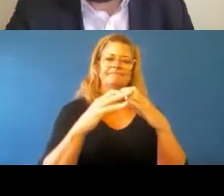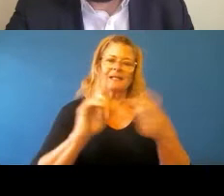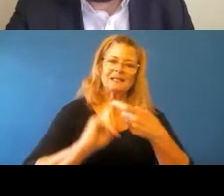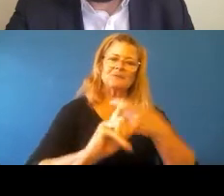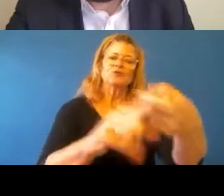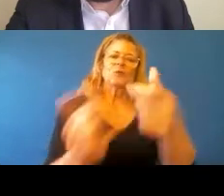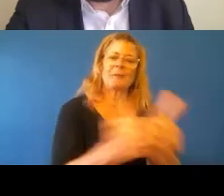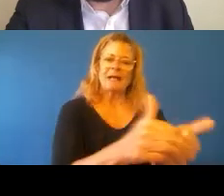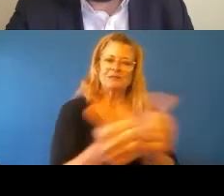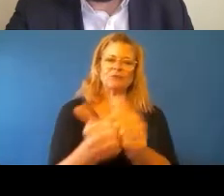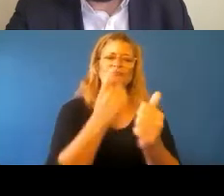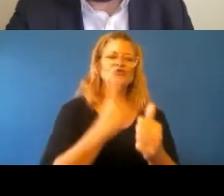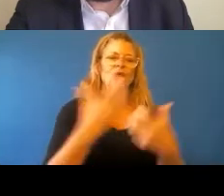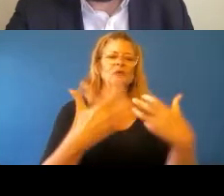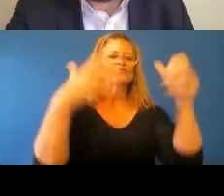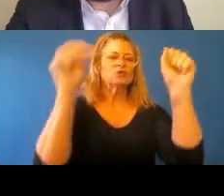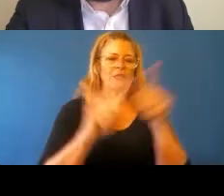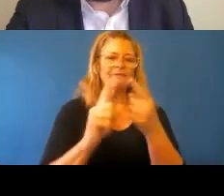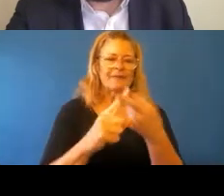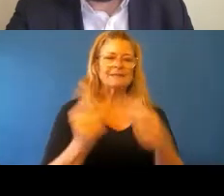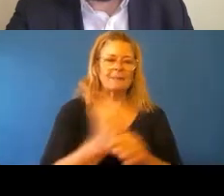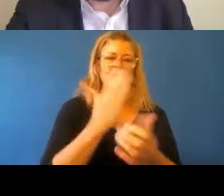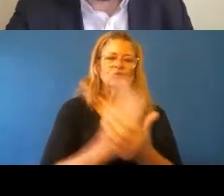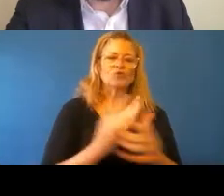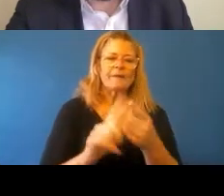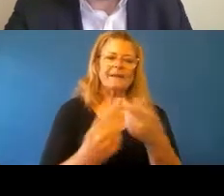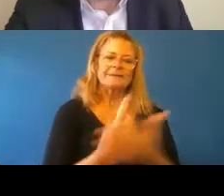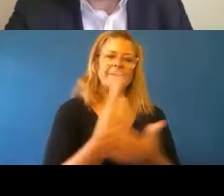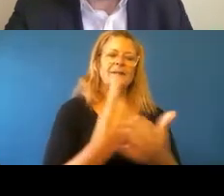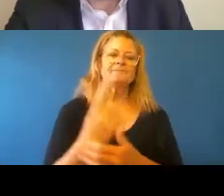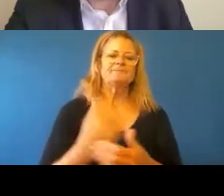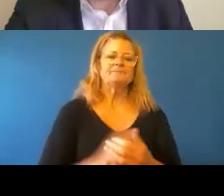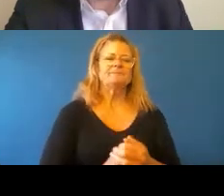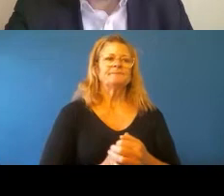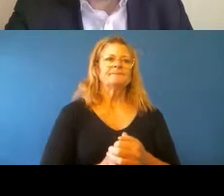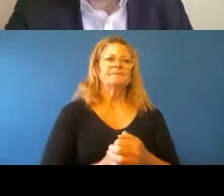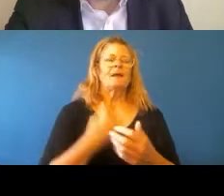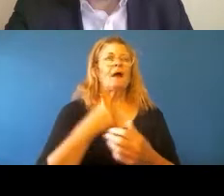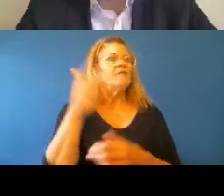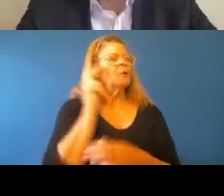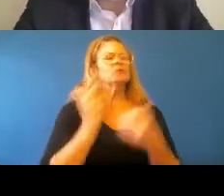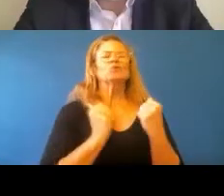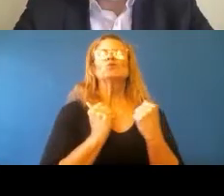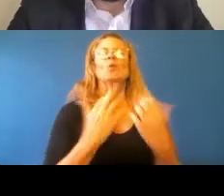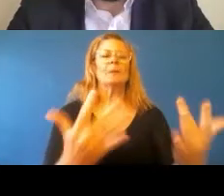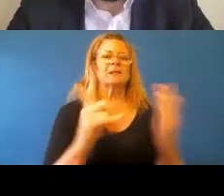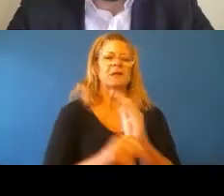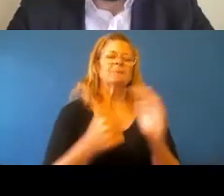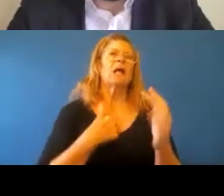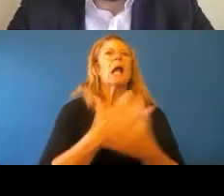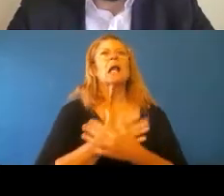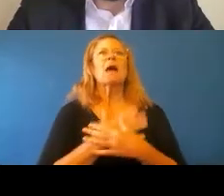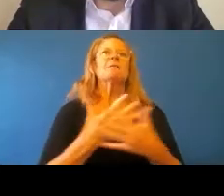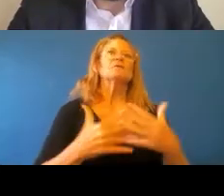And one of the things that I always, if I had a dollar for every time I've heard, I'd love to build an authentic